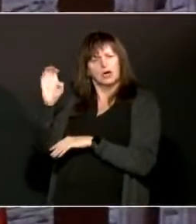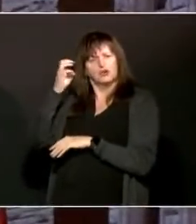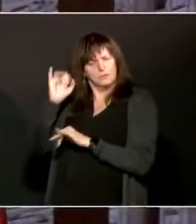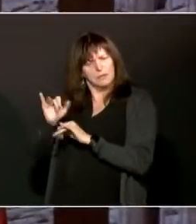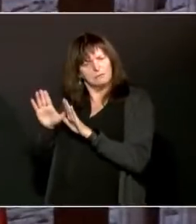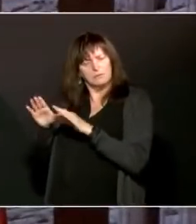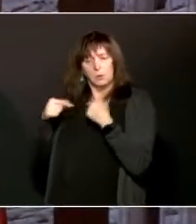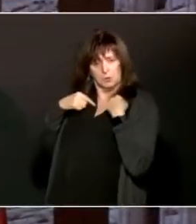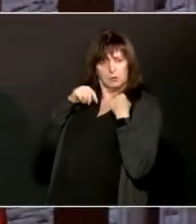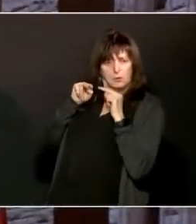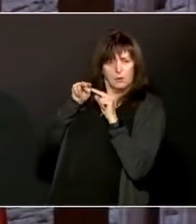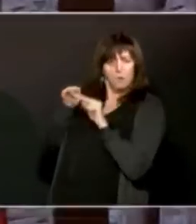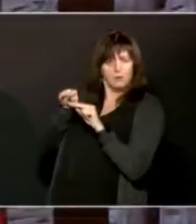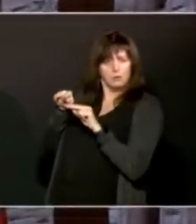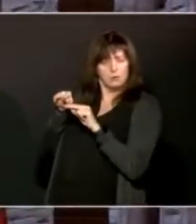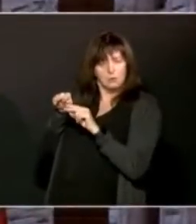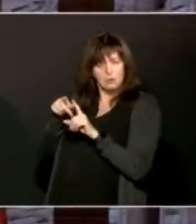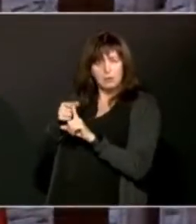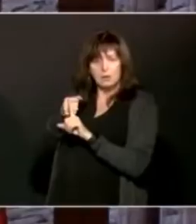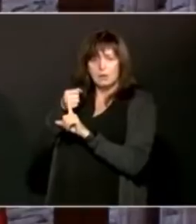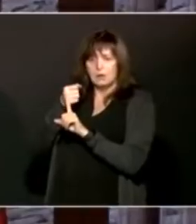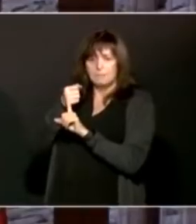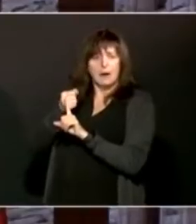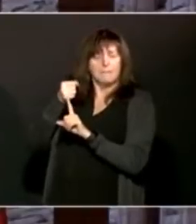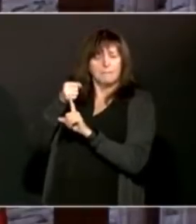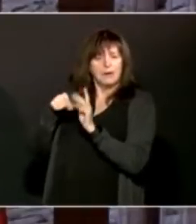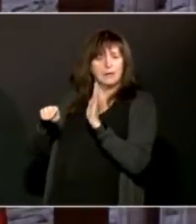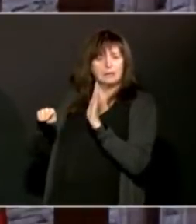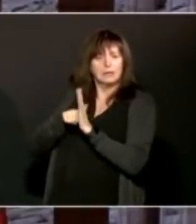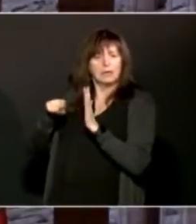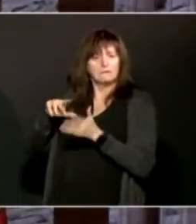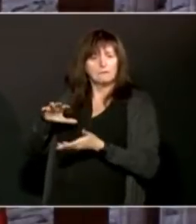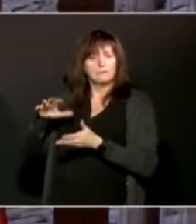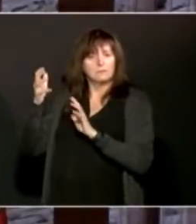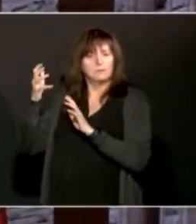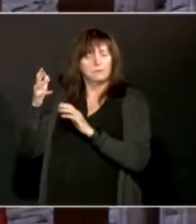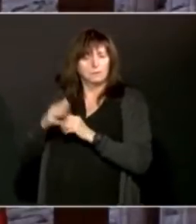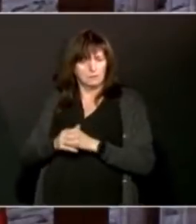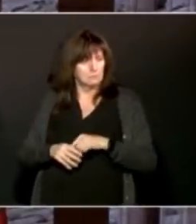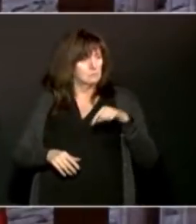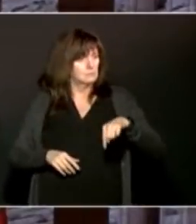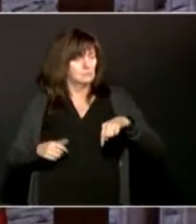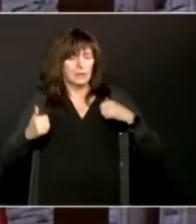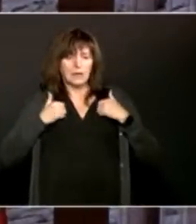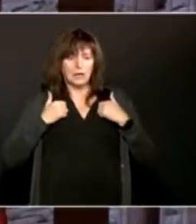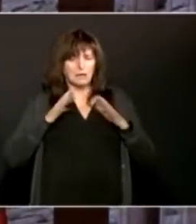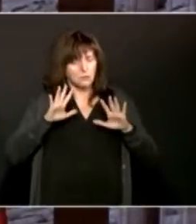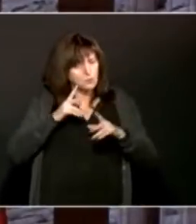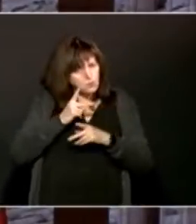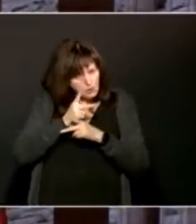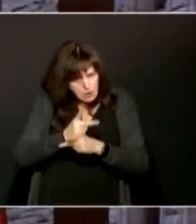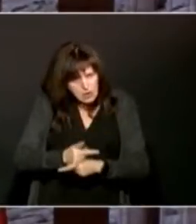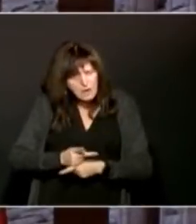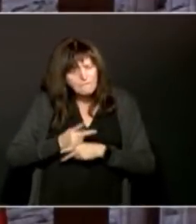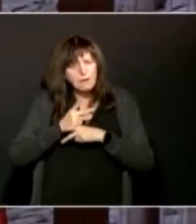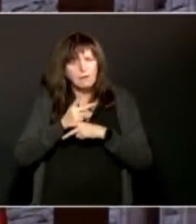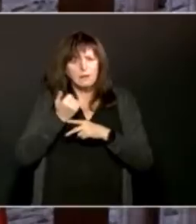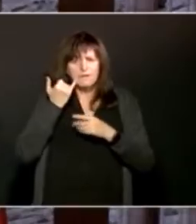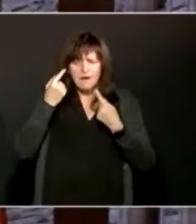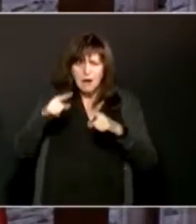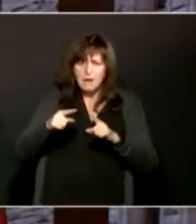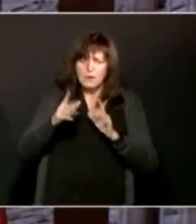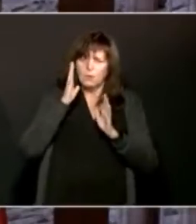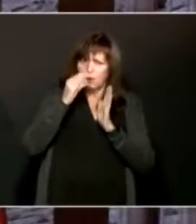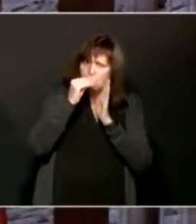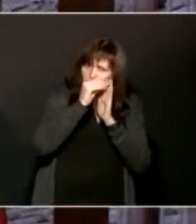and we do this very carefully in Canada, looking to document those and understand, because in the past when other